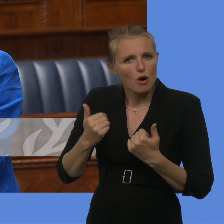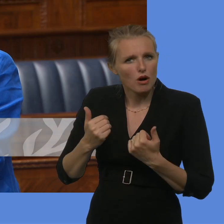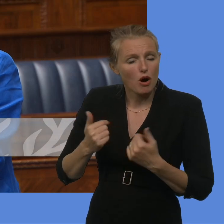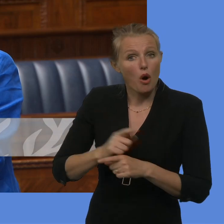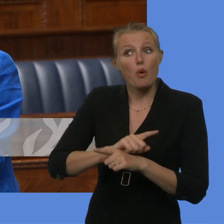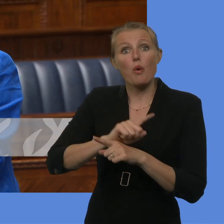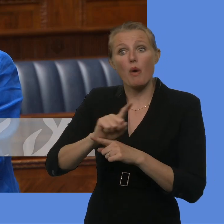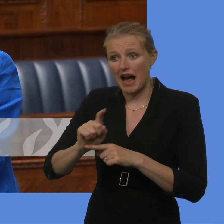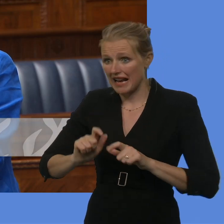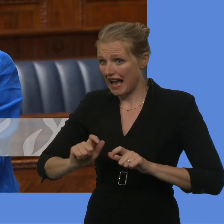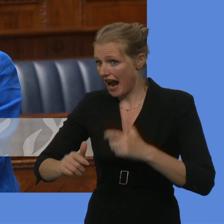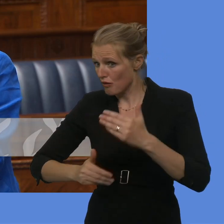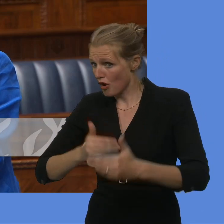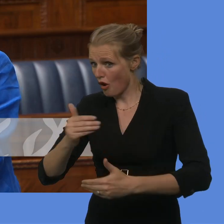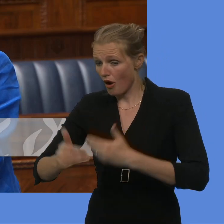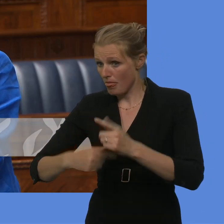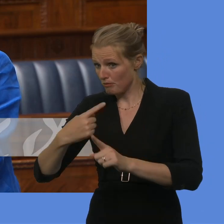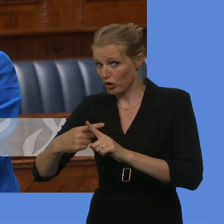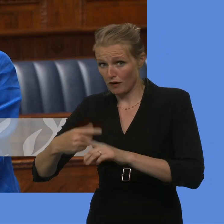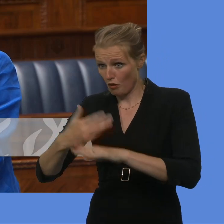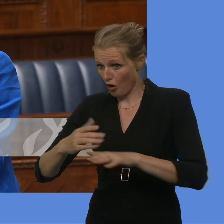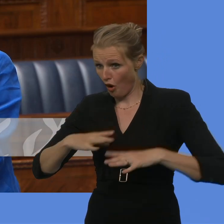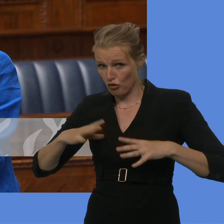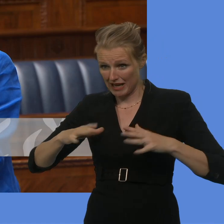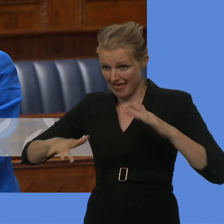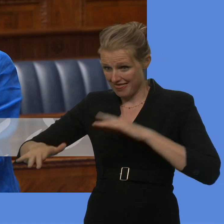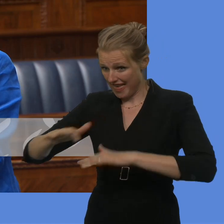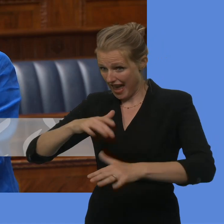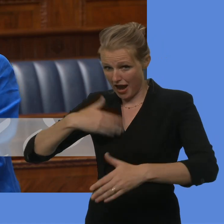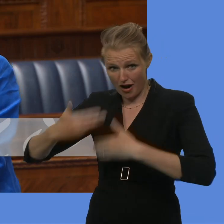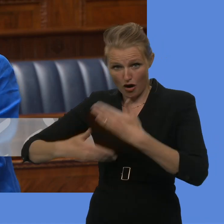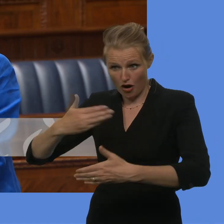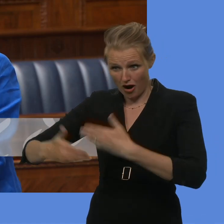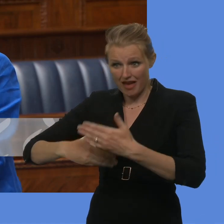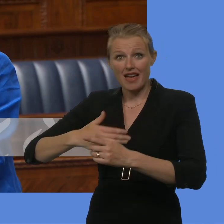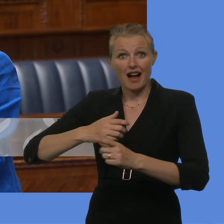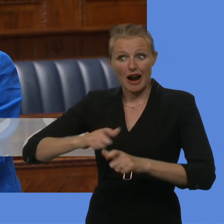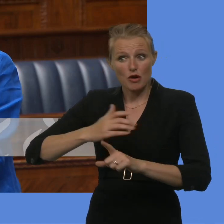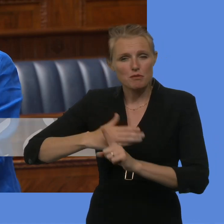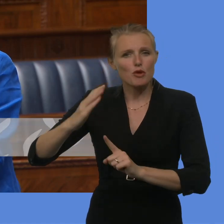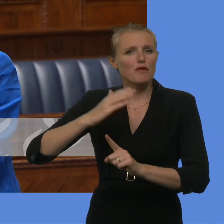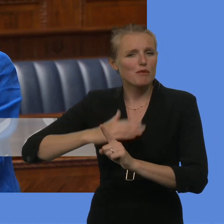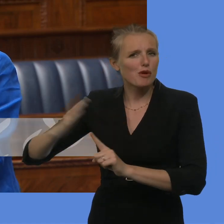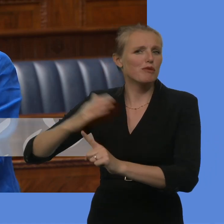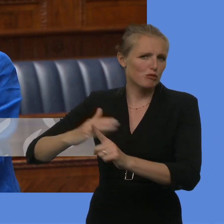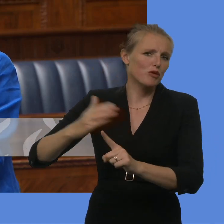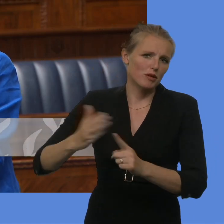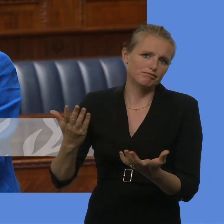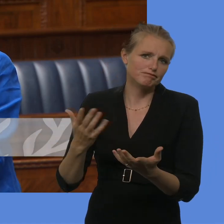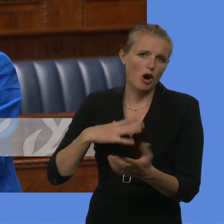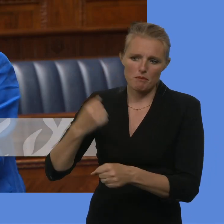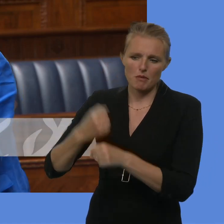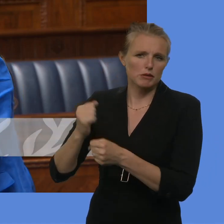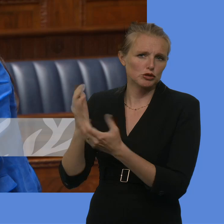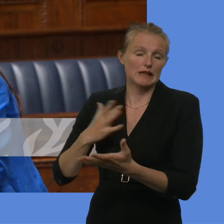to build on the positive work being done within our public sector, but to improve upon our public services, including within